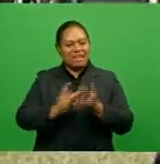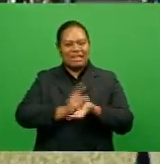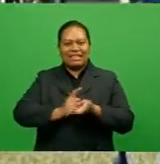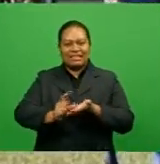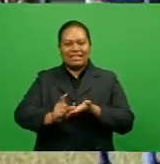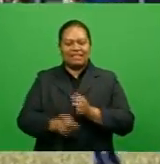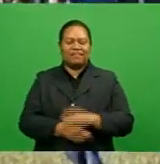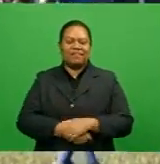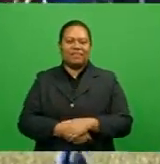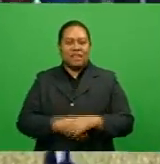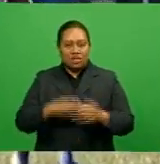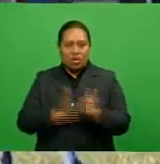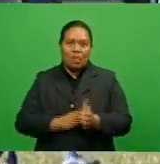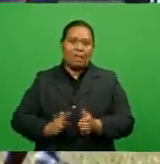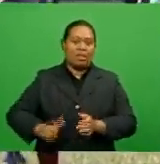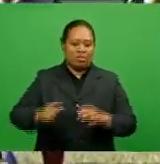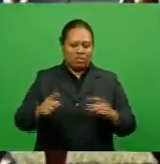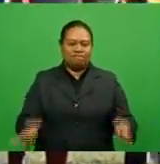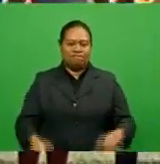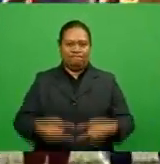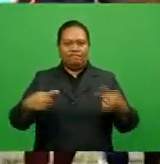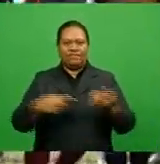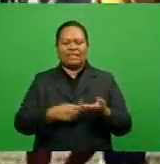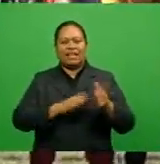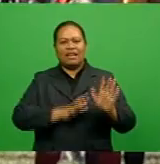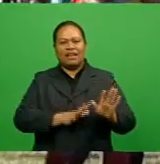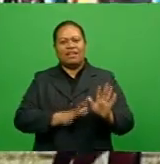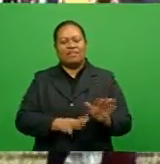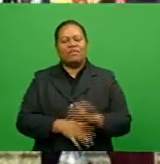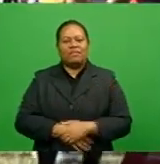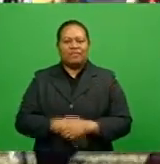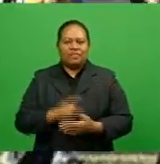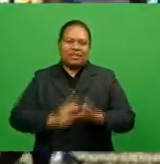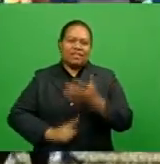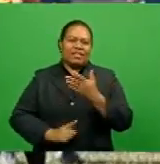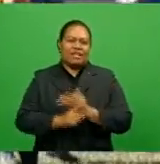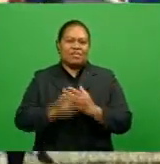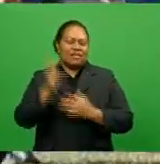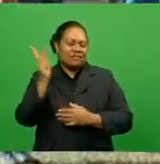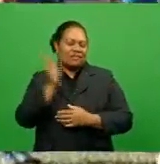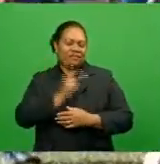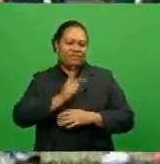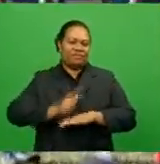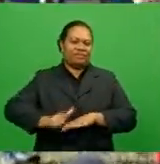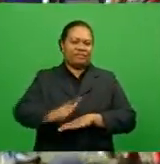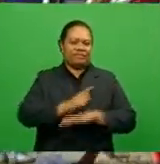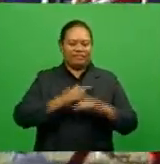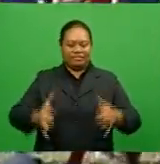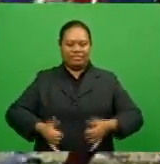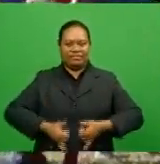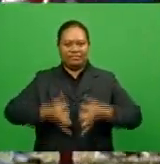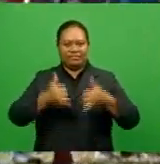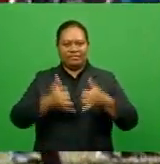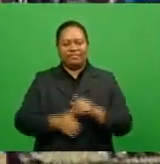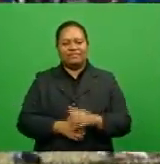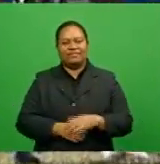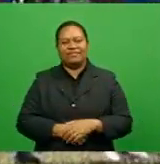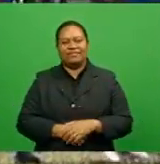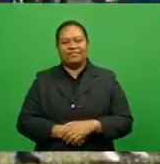Madhuwata will play Northland this week in the quarterfinals of the Vodafone Vanua Challenge. Karlaini Tavi,